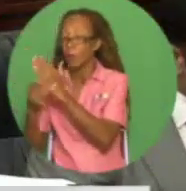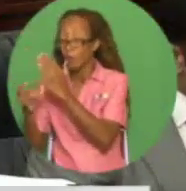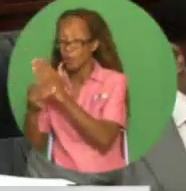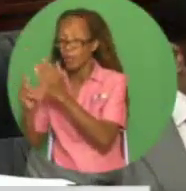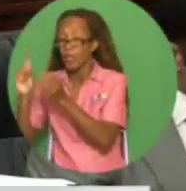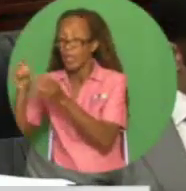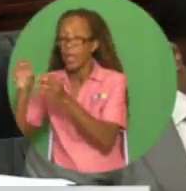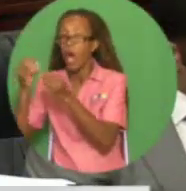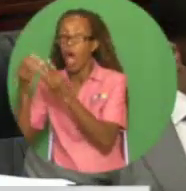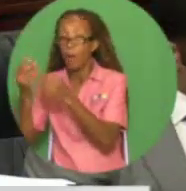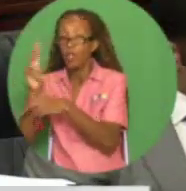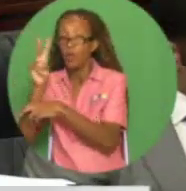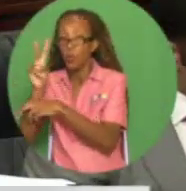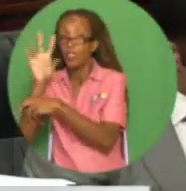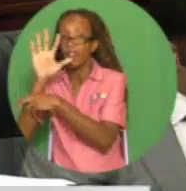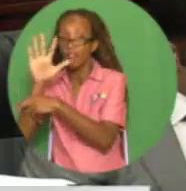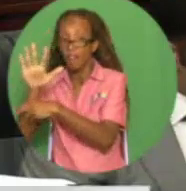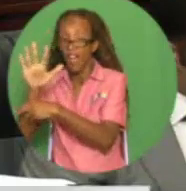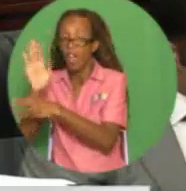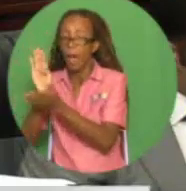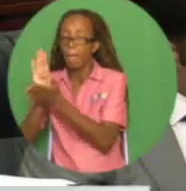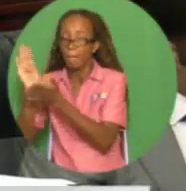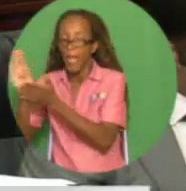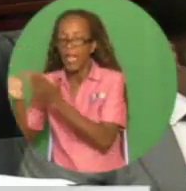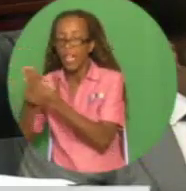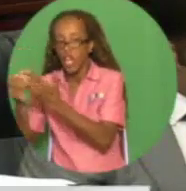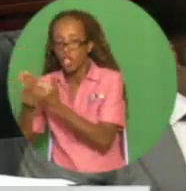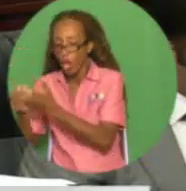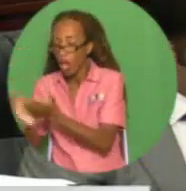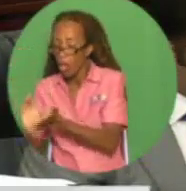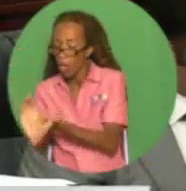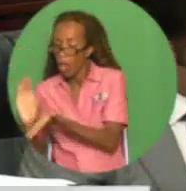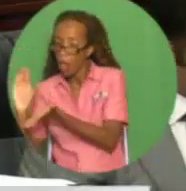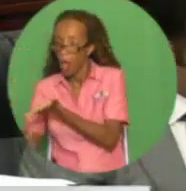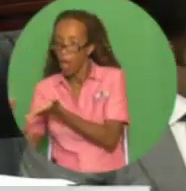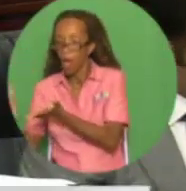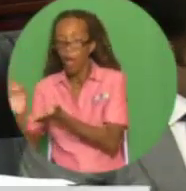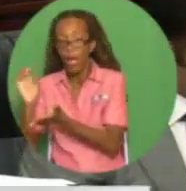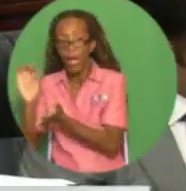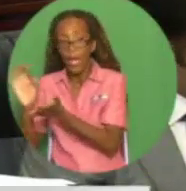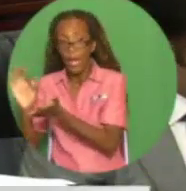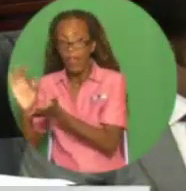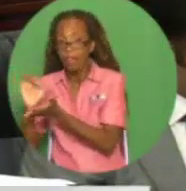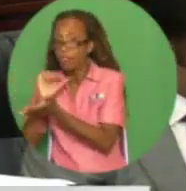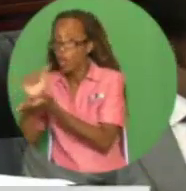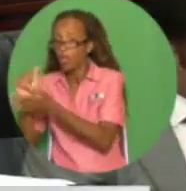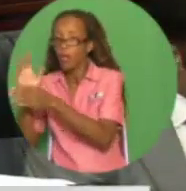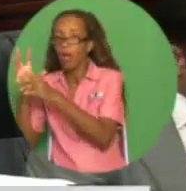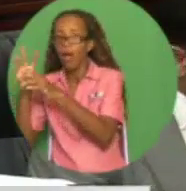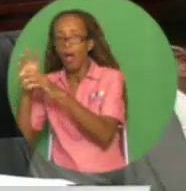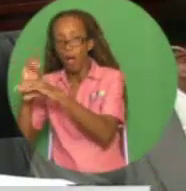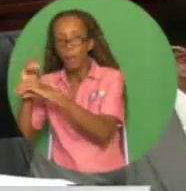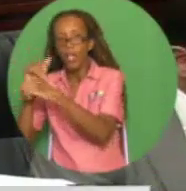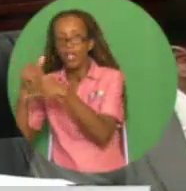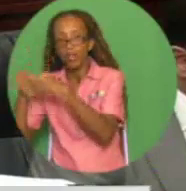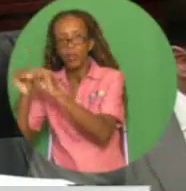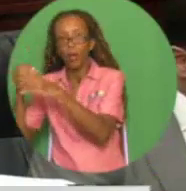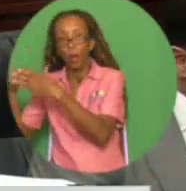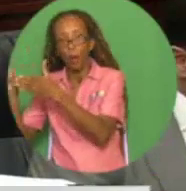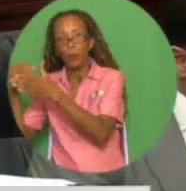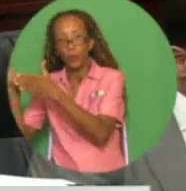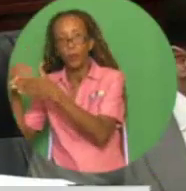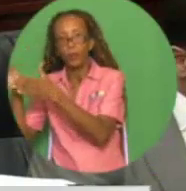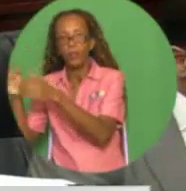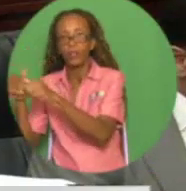injection of $25 billion, but the company will continue accumulating losses of approximately $2